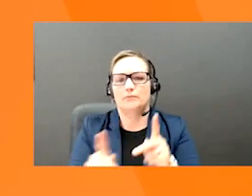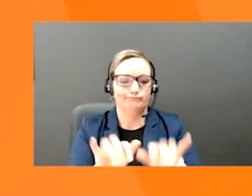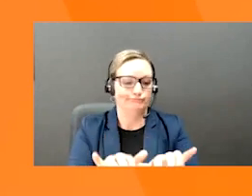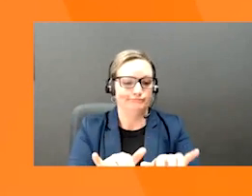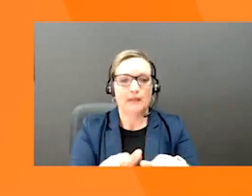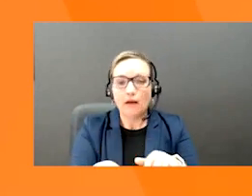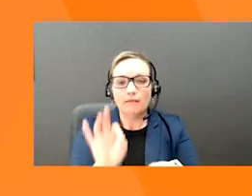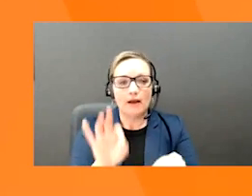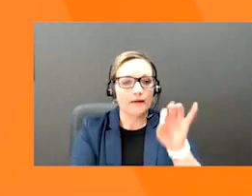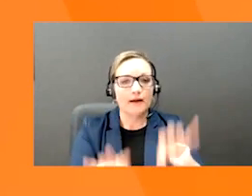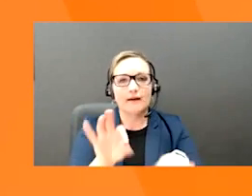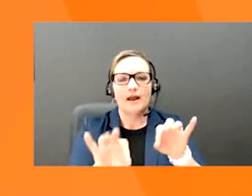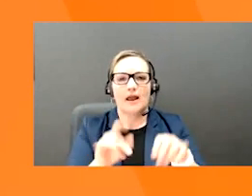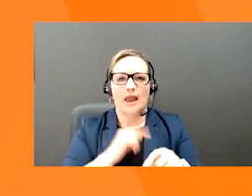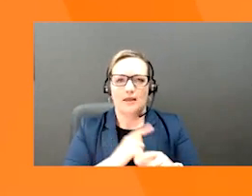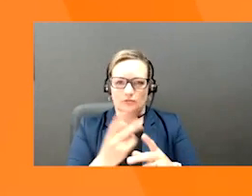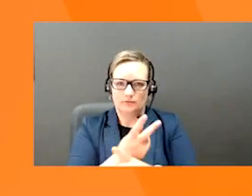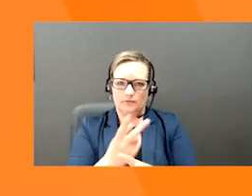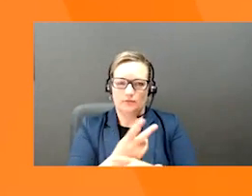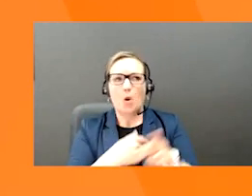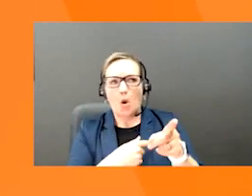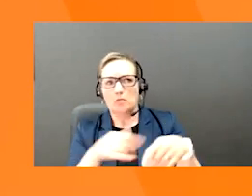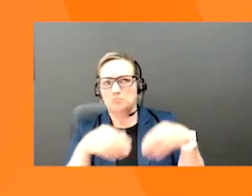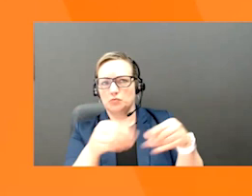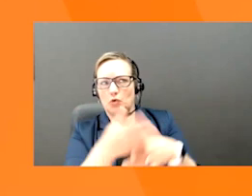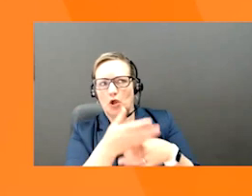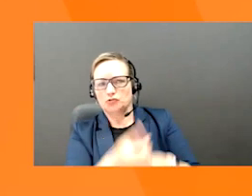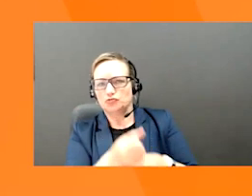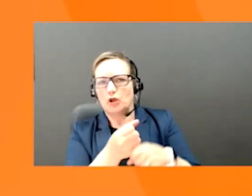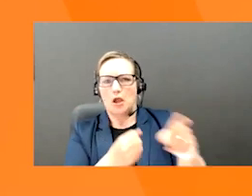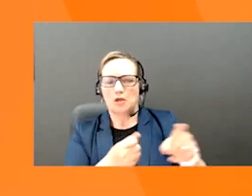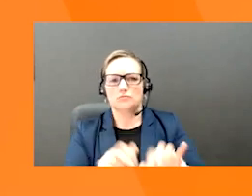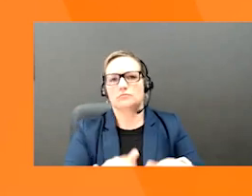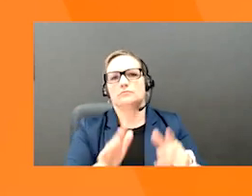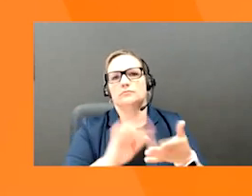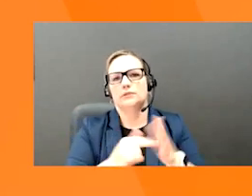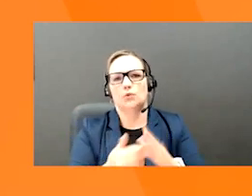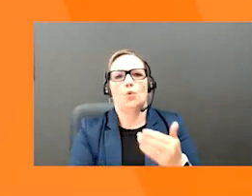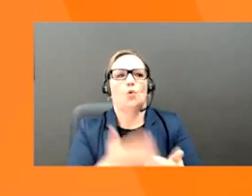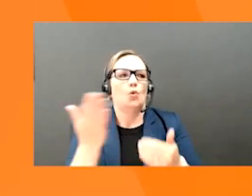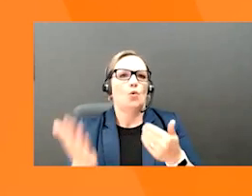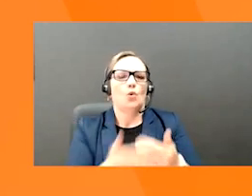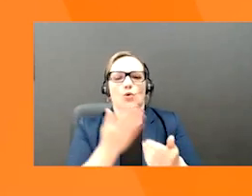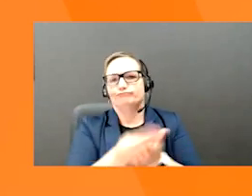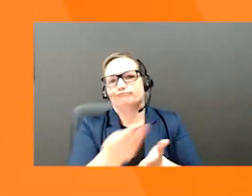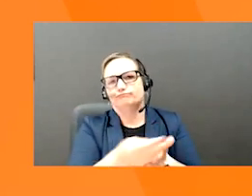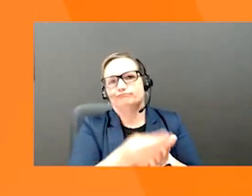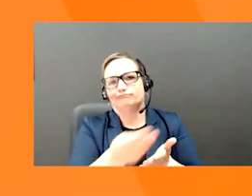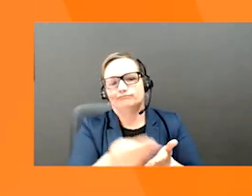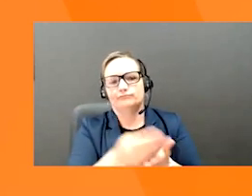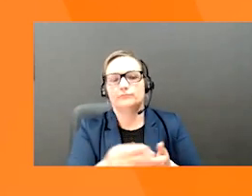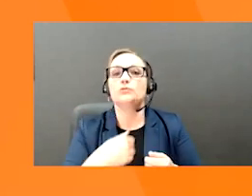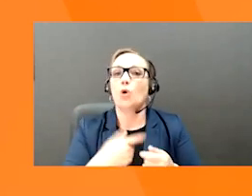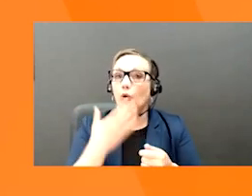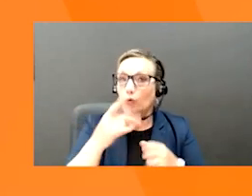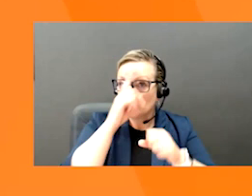And the experience can be personalized from a trusted retailer, making it a better shopping experience. With the right strategy, including partners